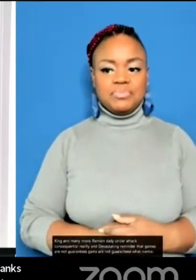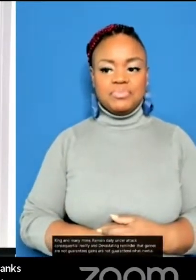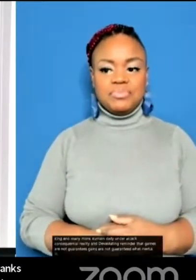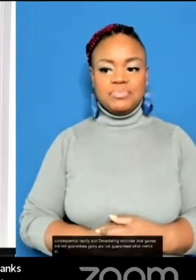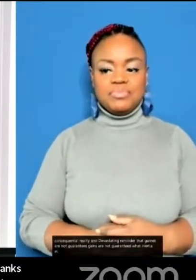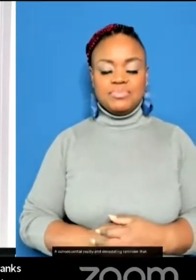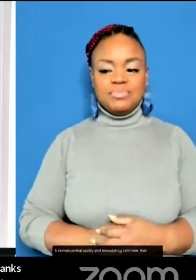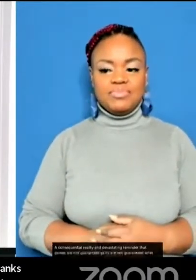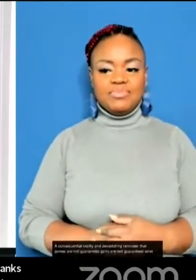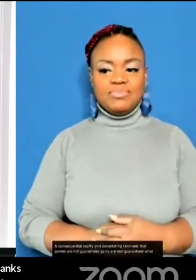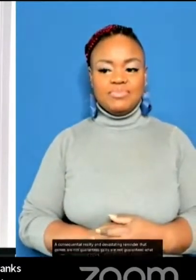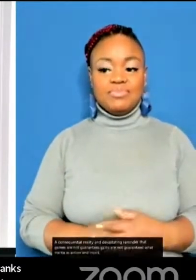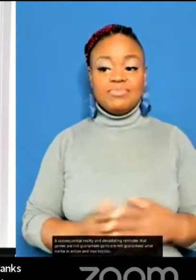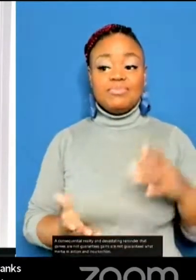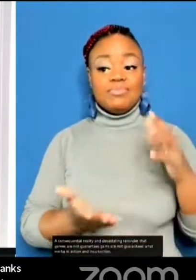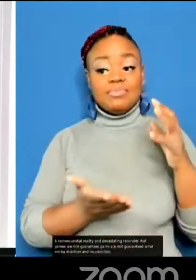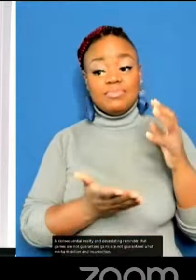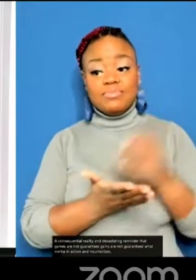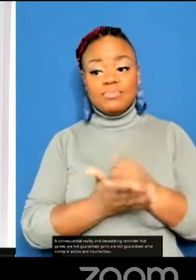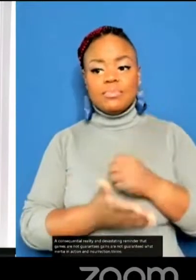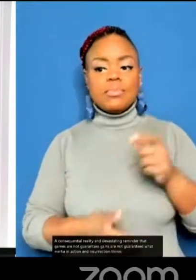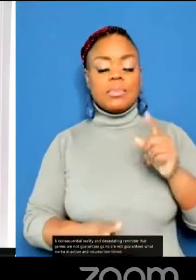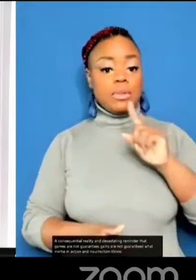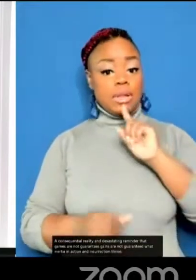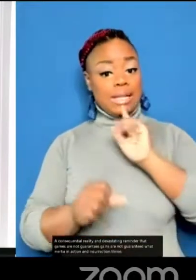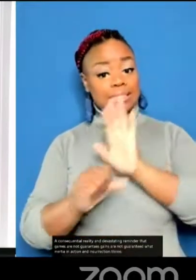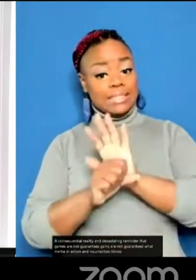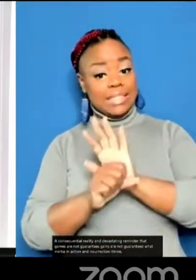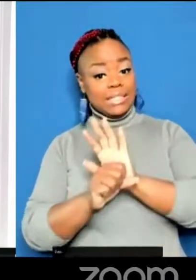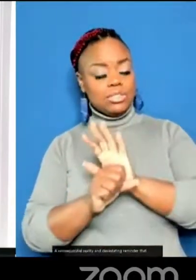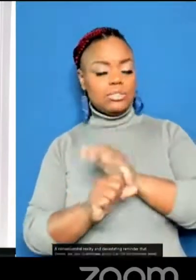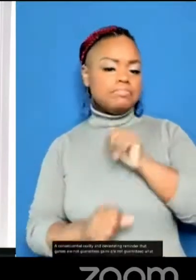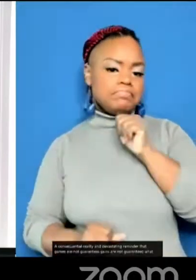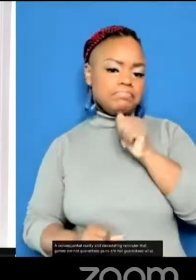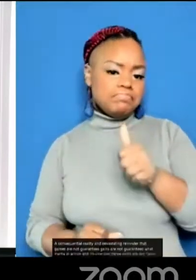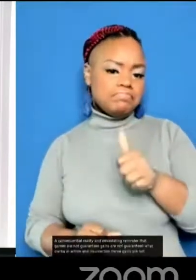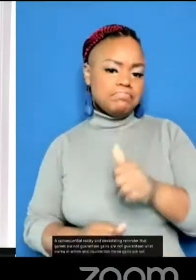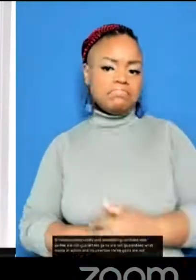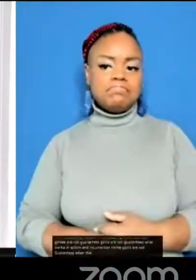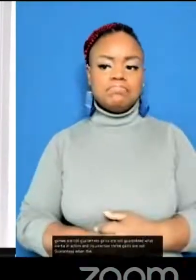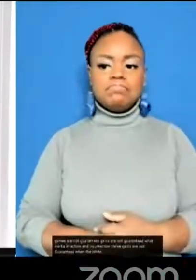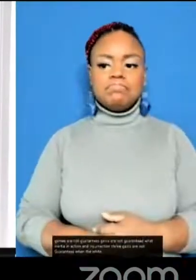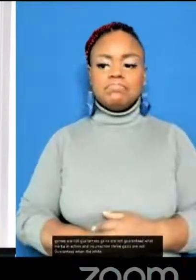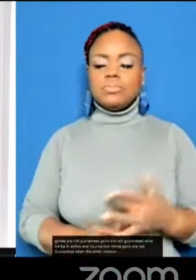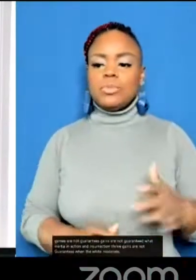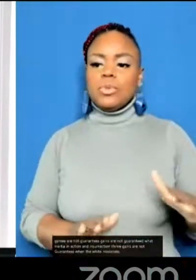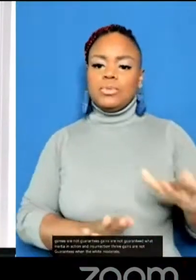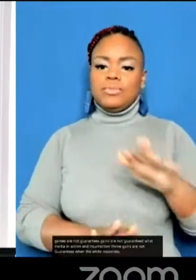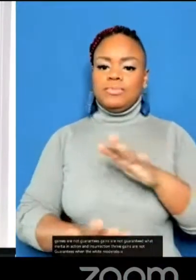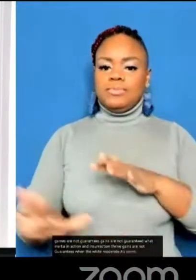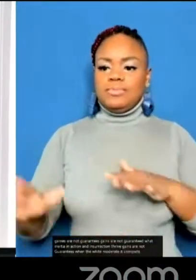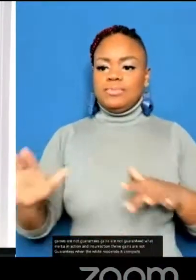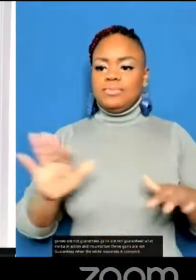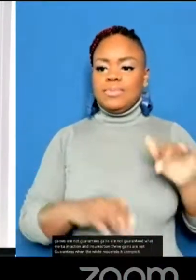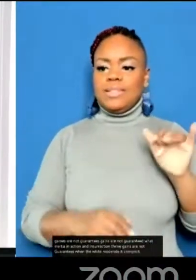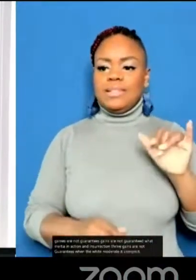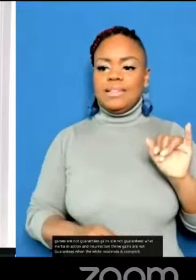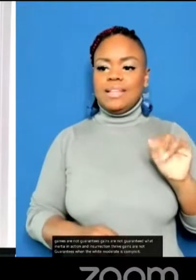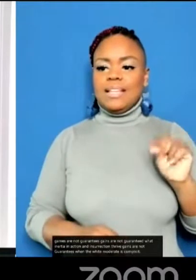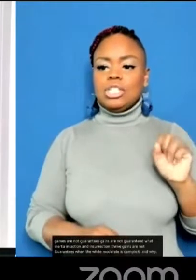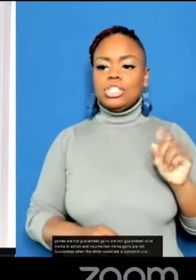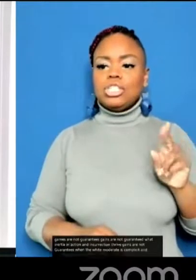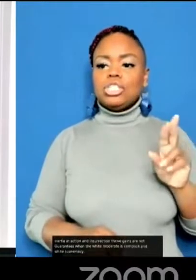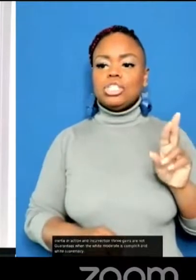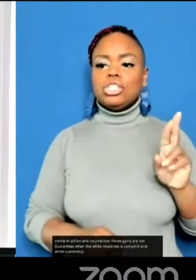action and insurrection thrive. Gains are not guarantees when the white moderate is complicit and white